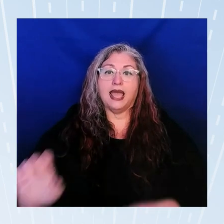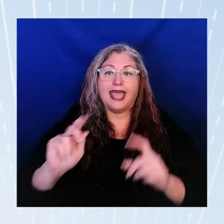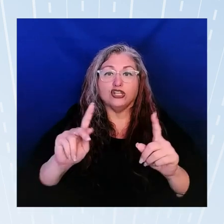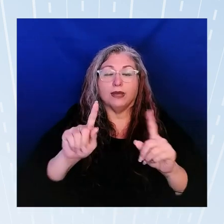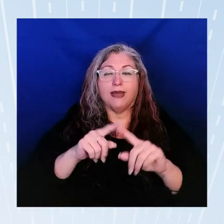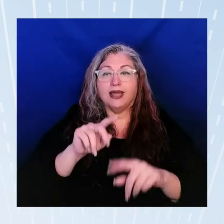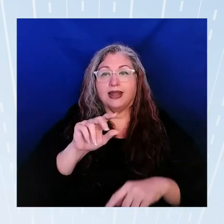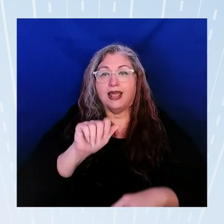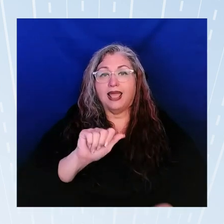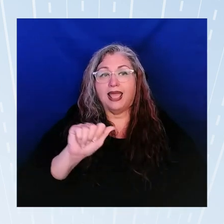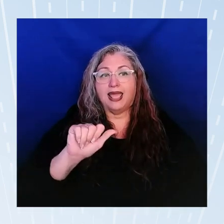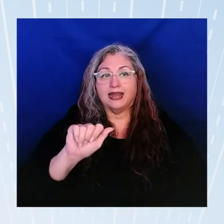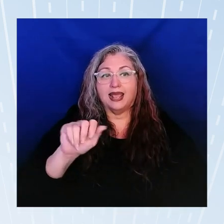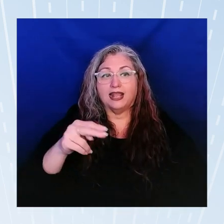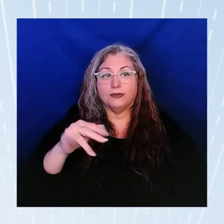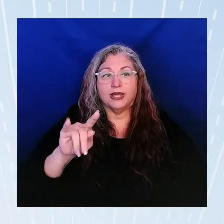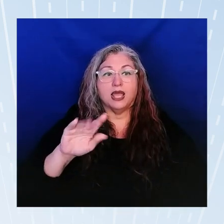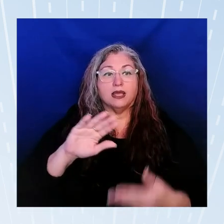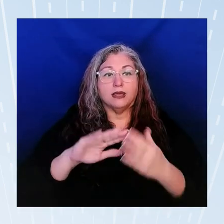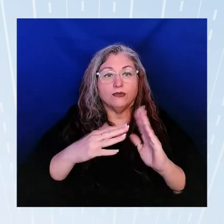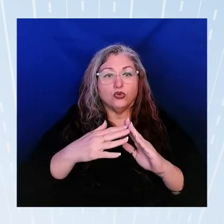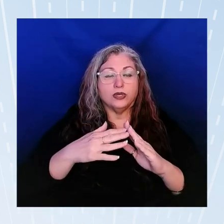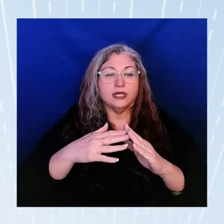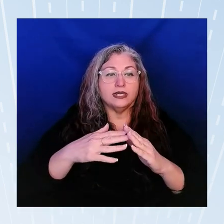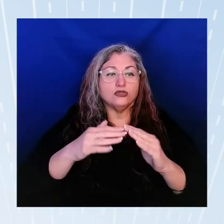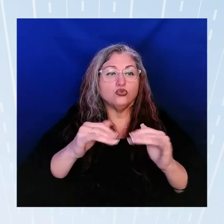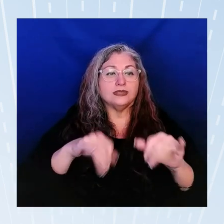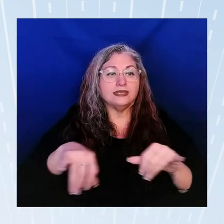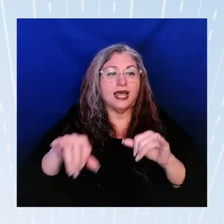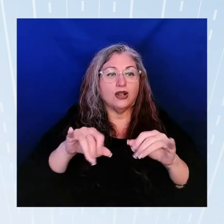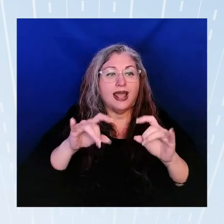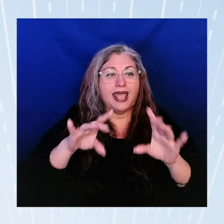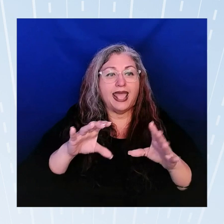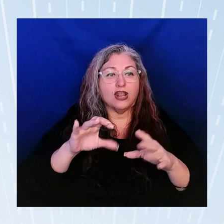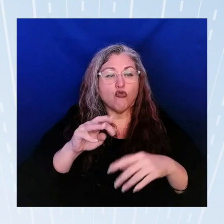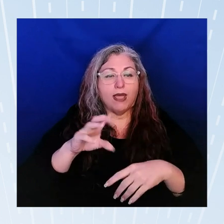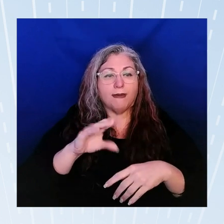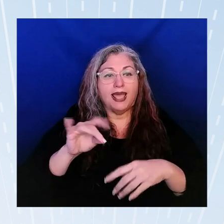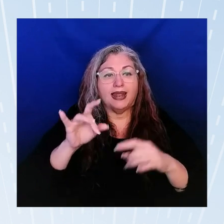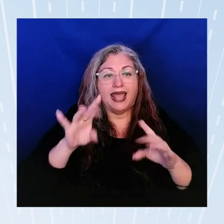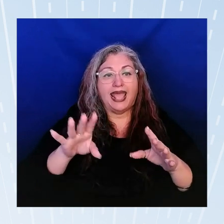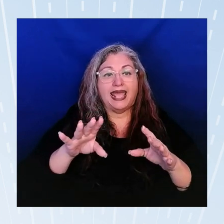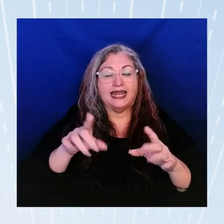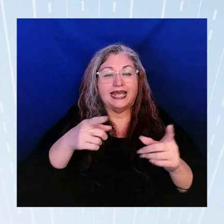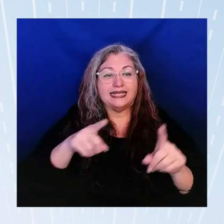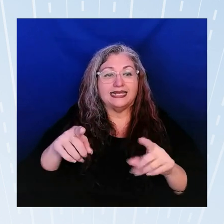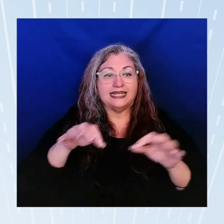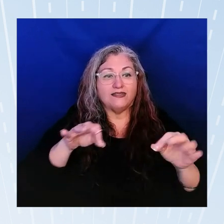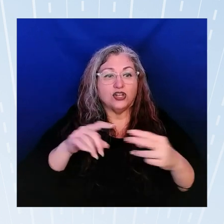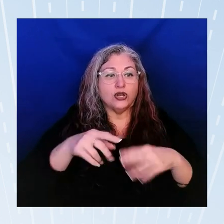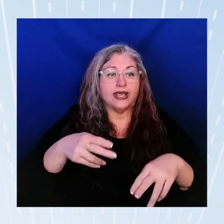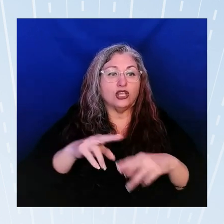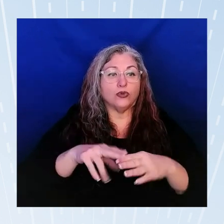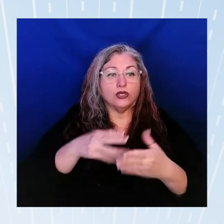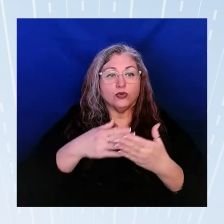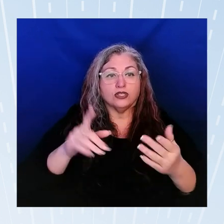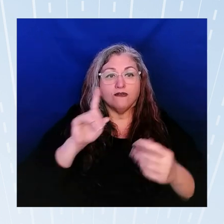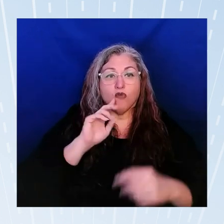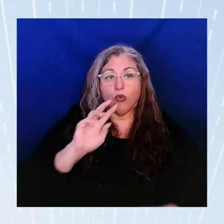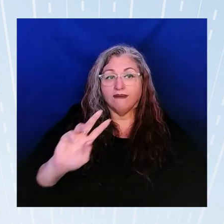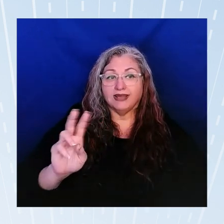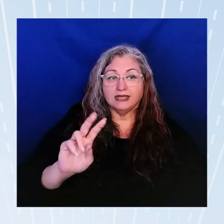nhpi communities standardizing hate crimes and hate incident definitions increasing resources for victims